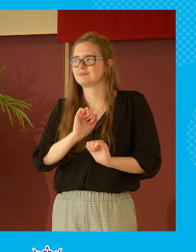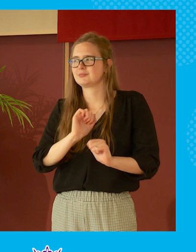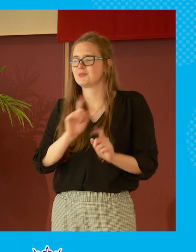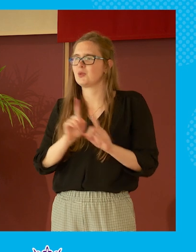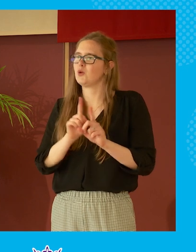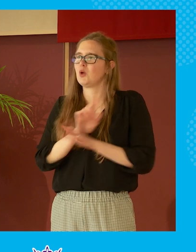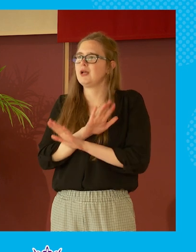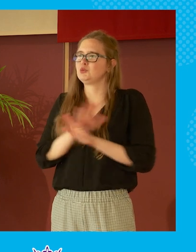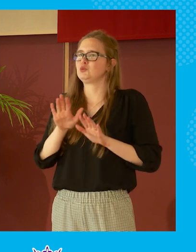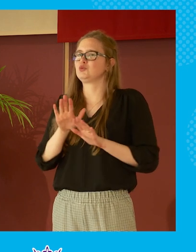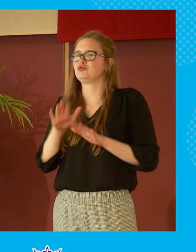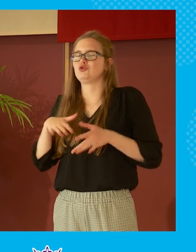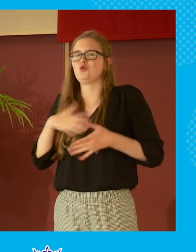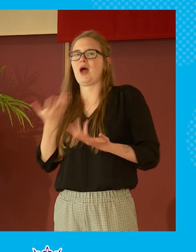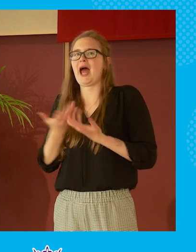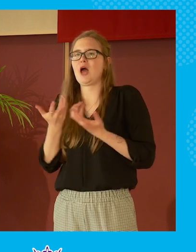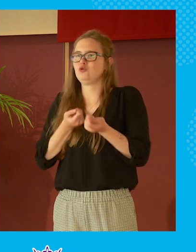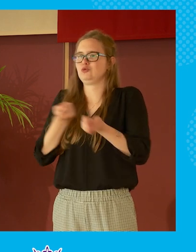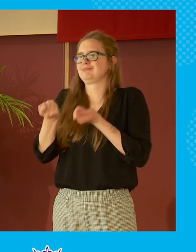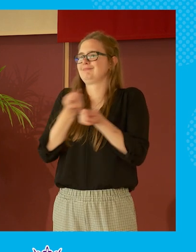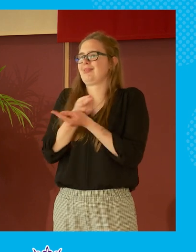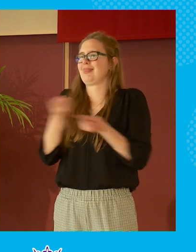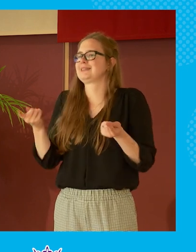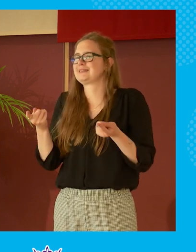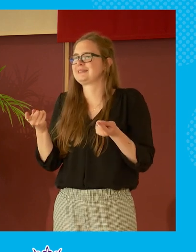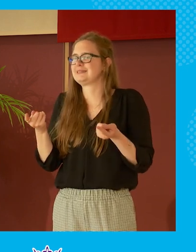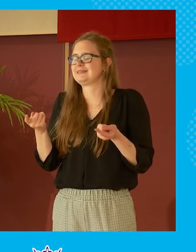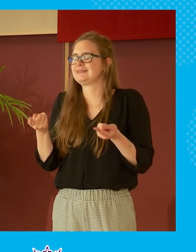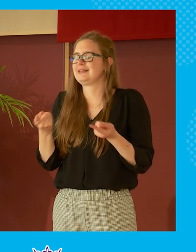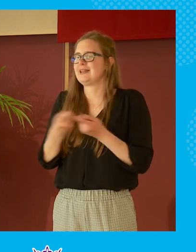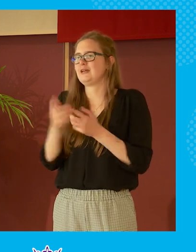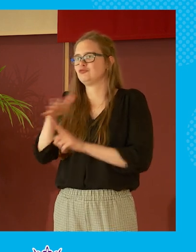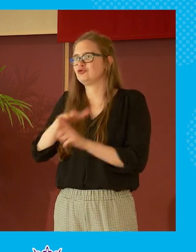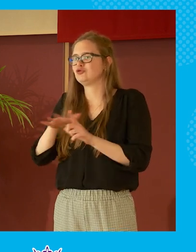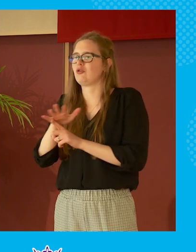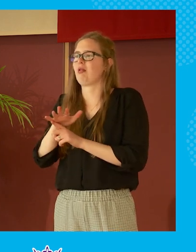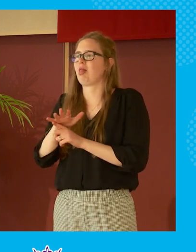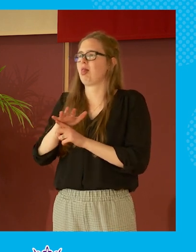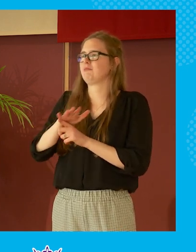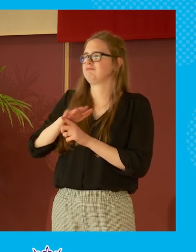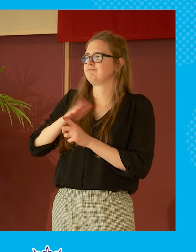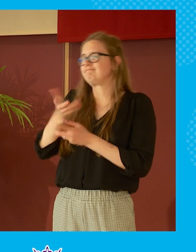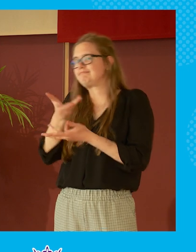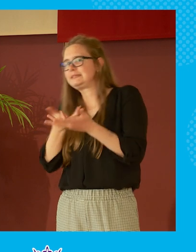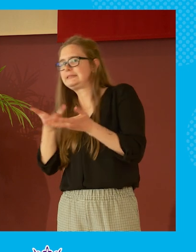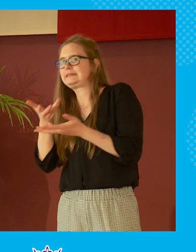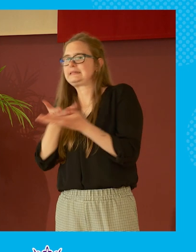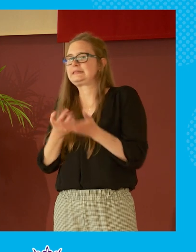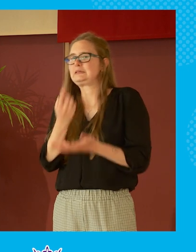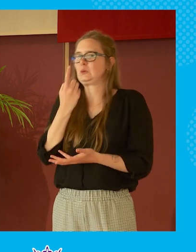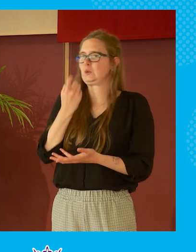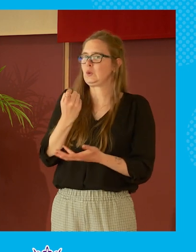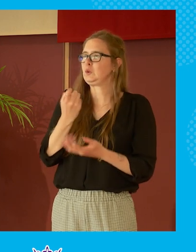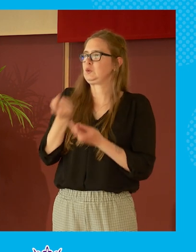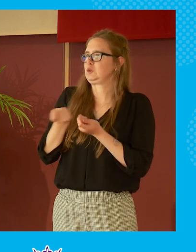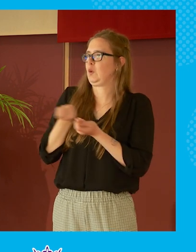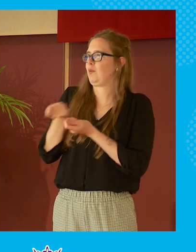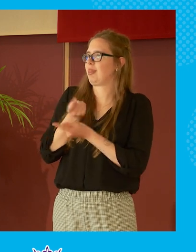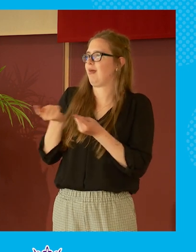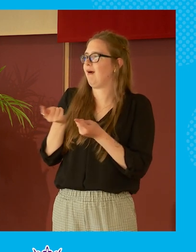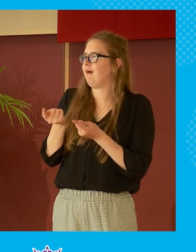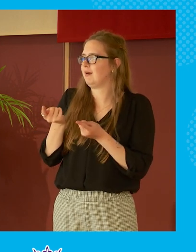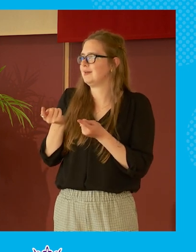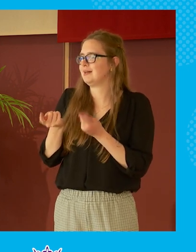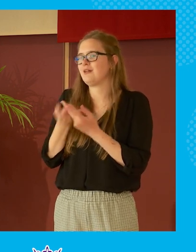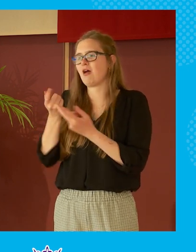i don't really know how we deal with that other than that sort of social opprobrium that that we might uh deal deal with that in